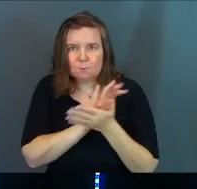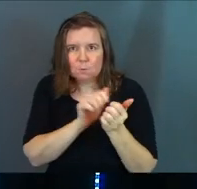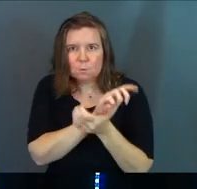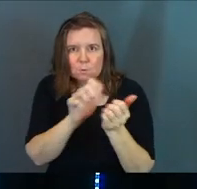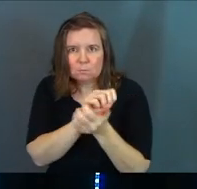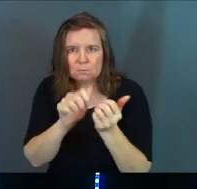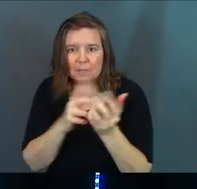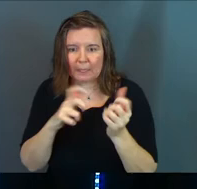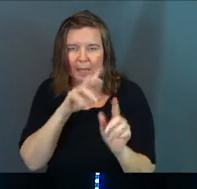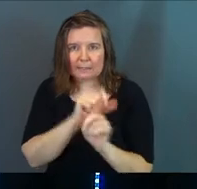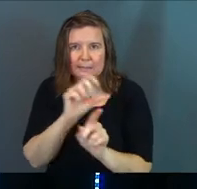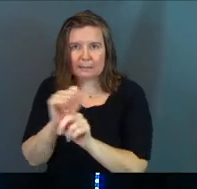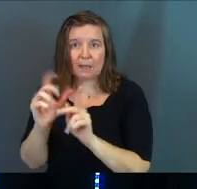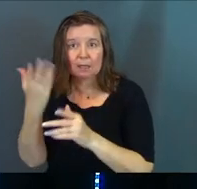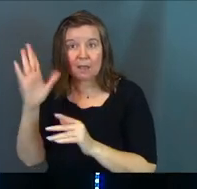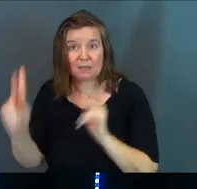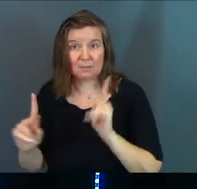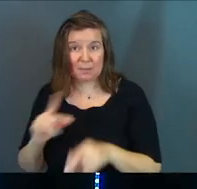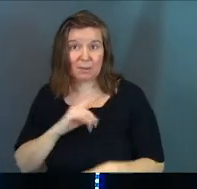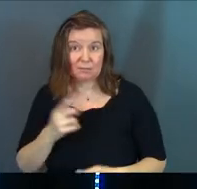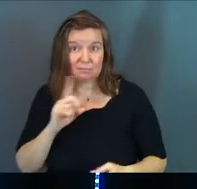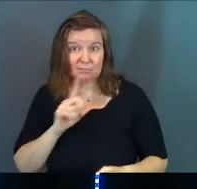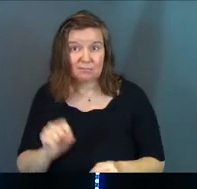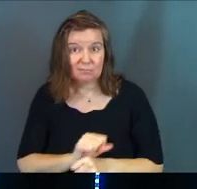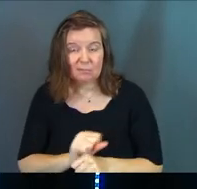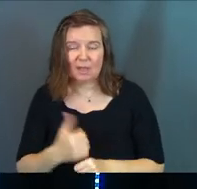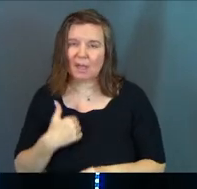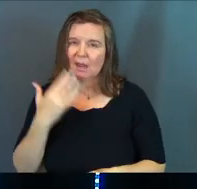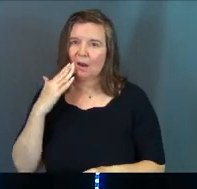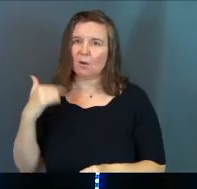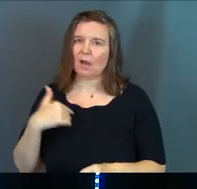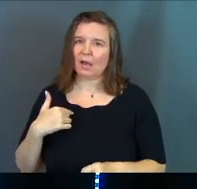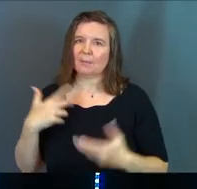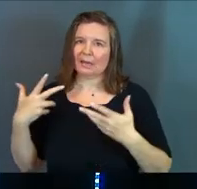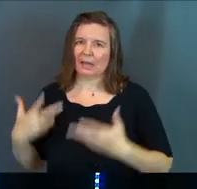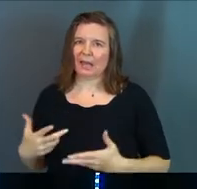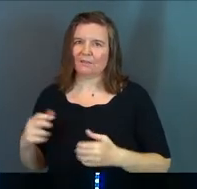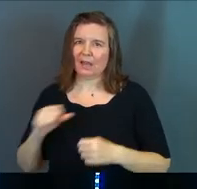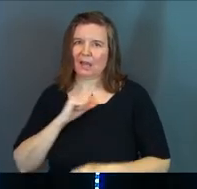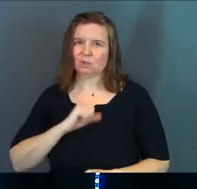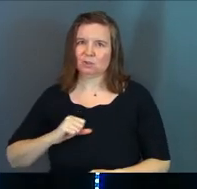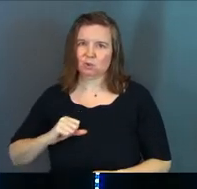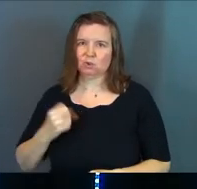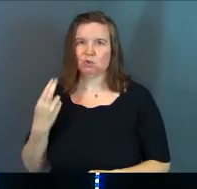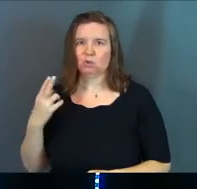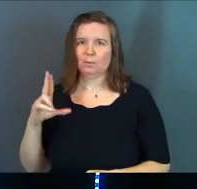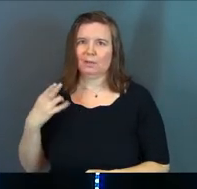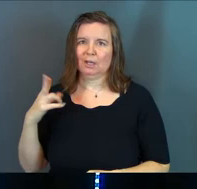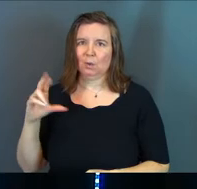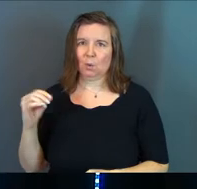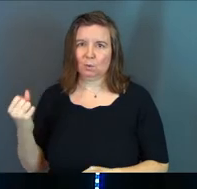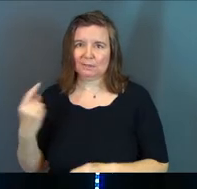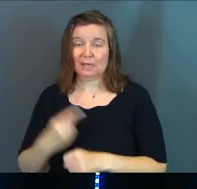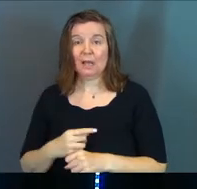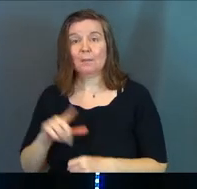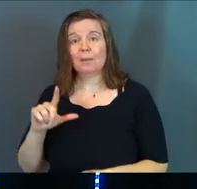And they are attacking God's people. And I know I've been kind of heavy on the superheroes today. But Lex Luthor doesn't